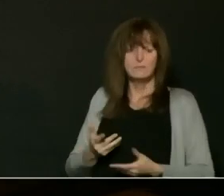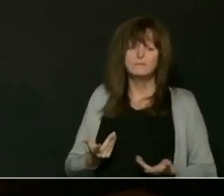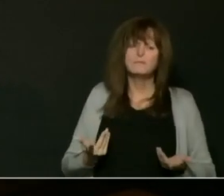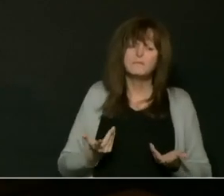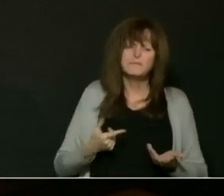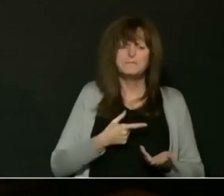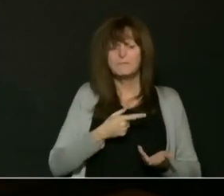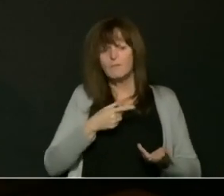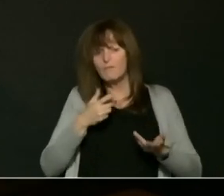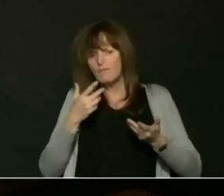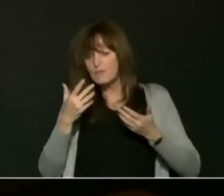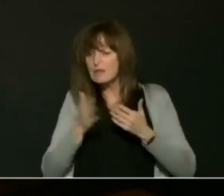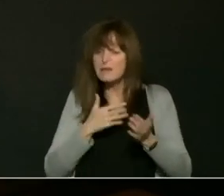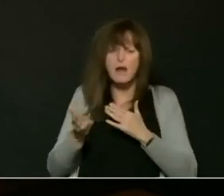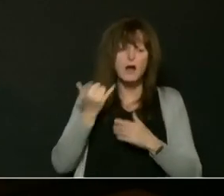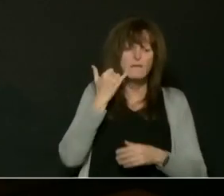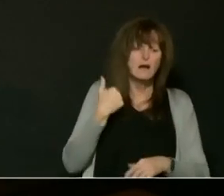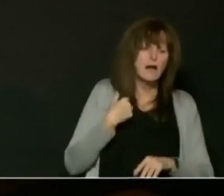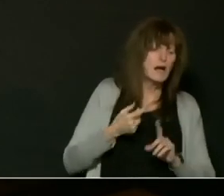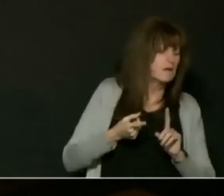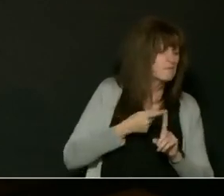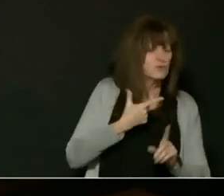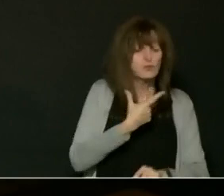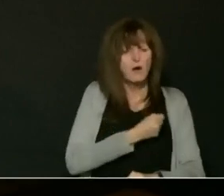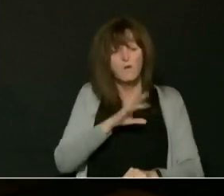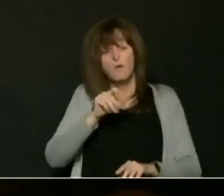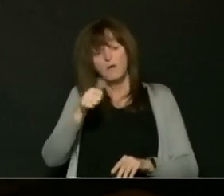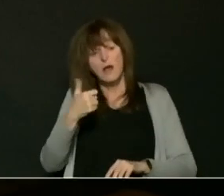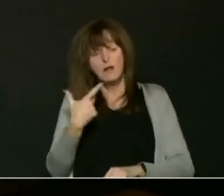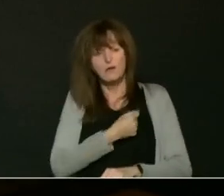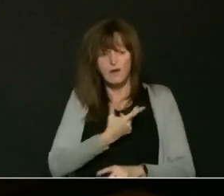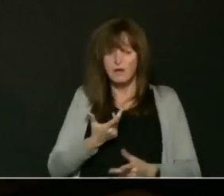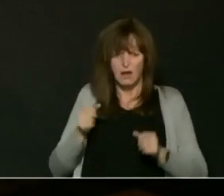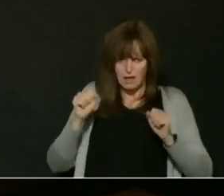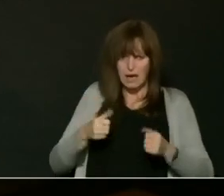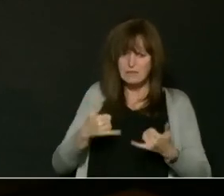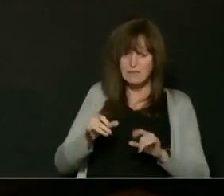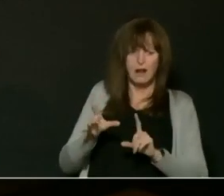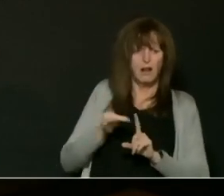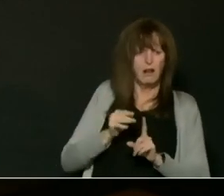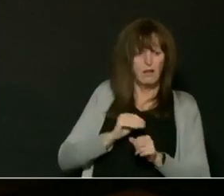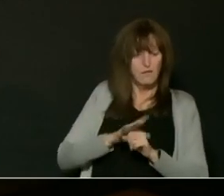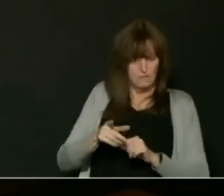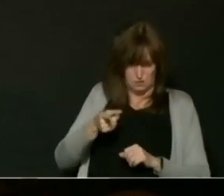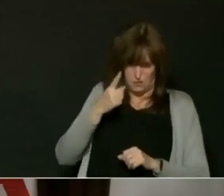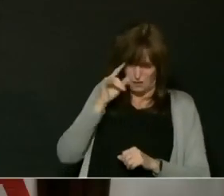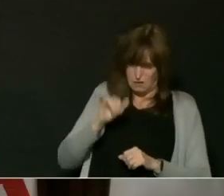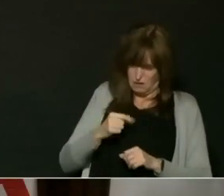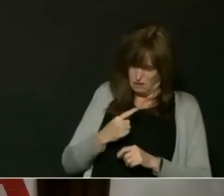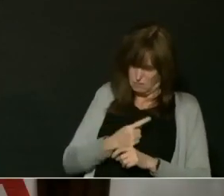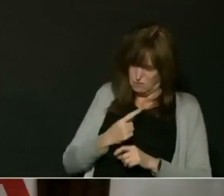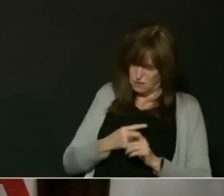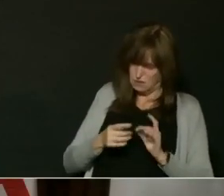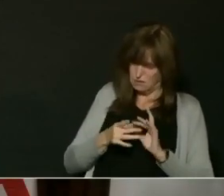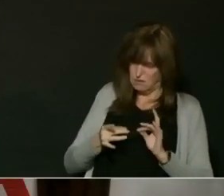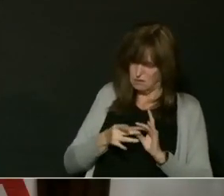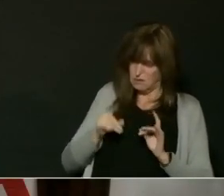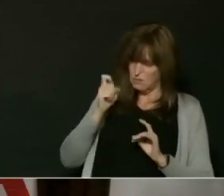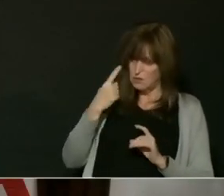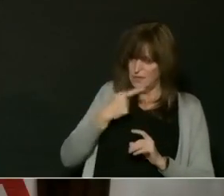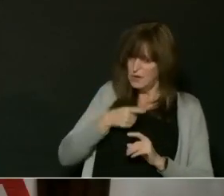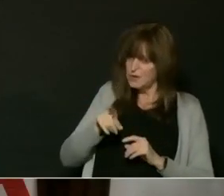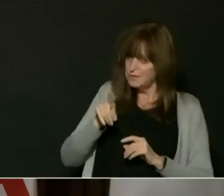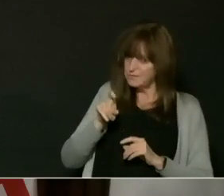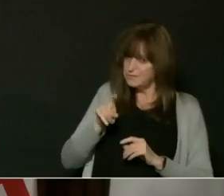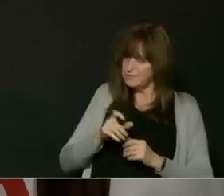10 shots, you can still catch COVID-19. Doctor, do you think that comment was appropriate coming from the Premier? Well, I can understand his